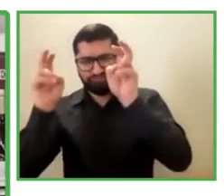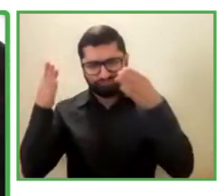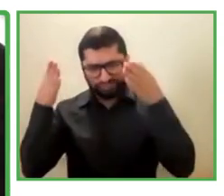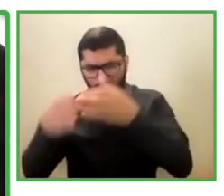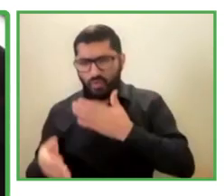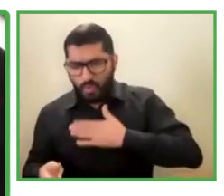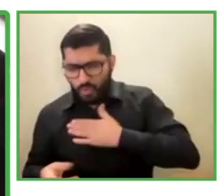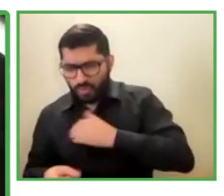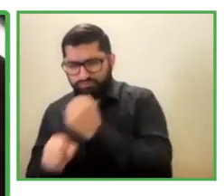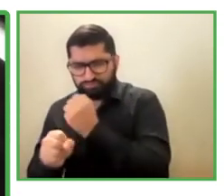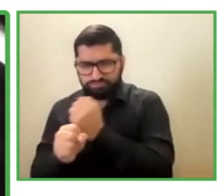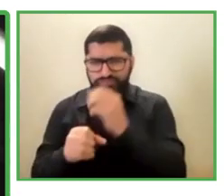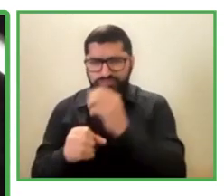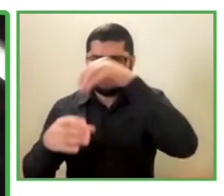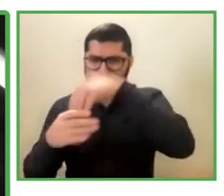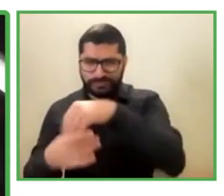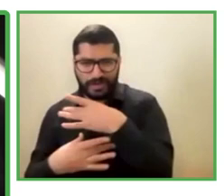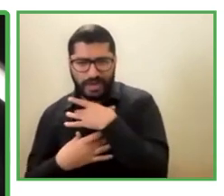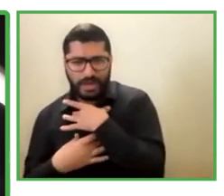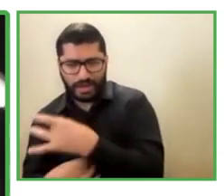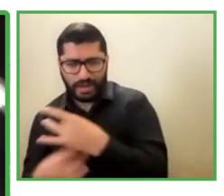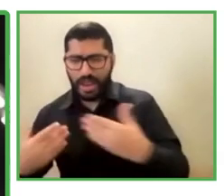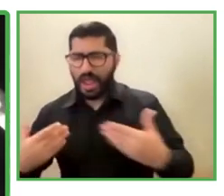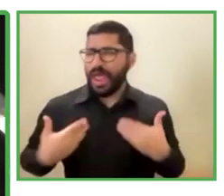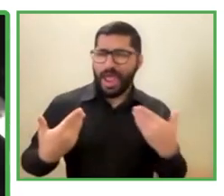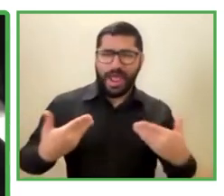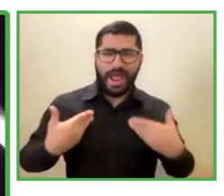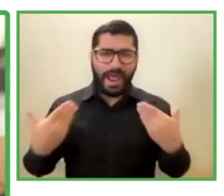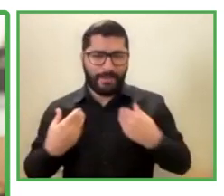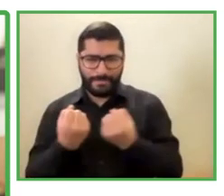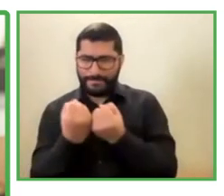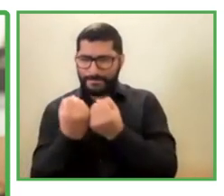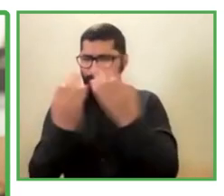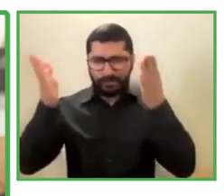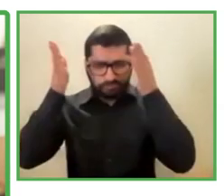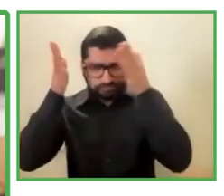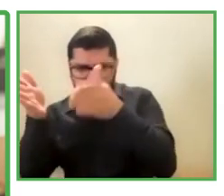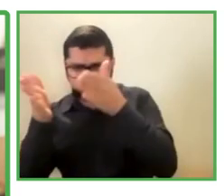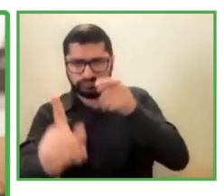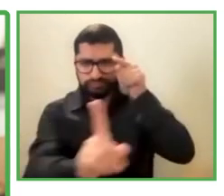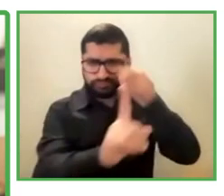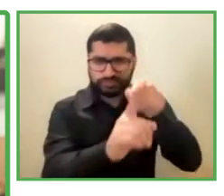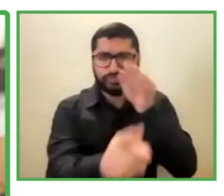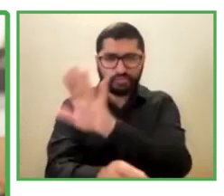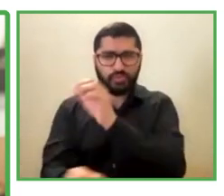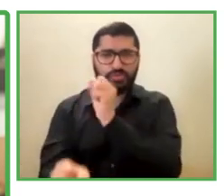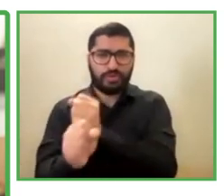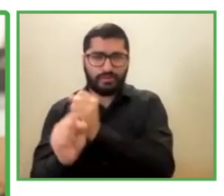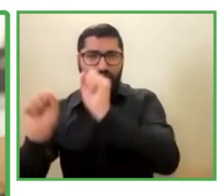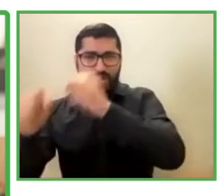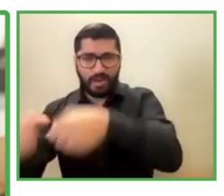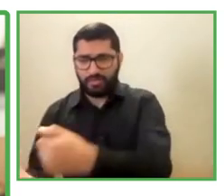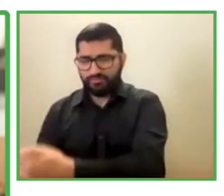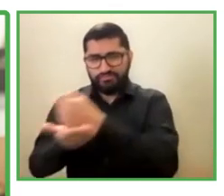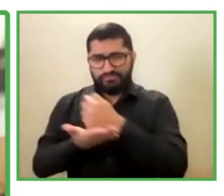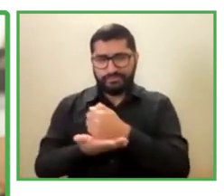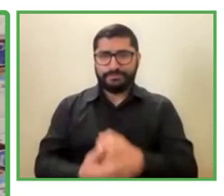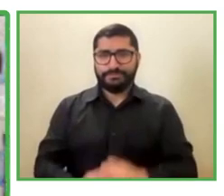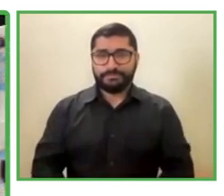does this very joyfully and with a lot of dedication. And that's contagious. And for me, it's been